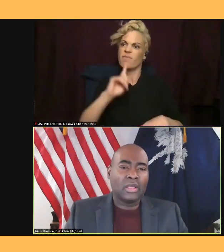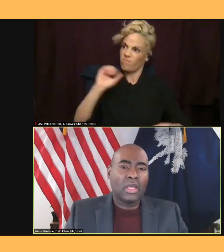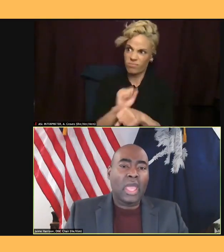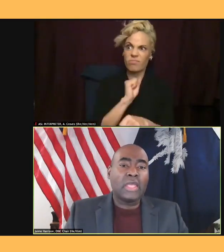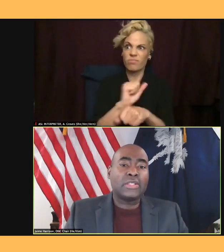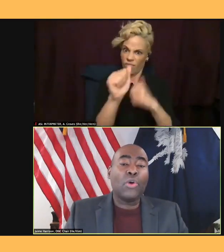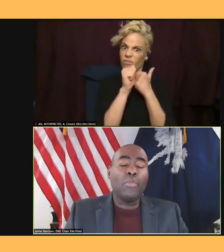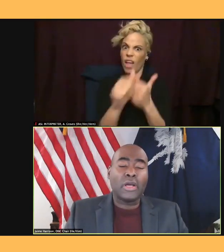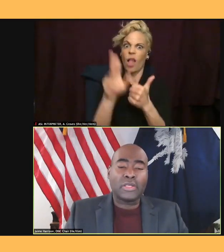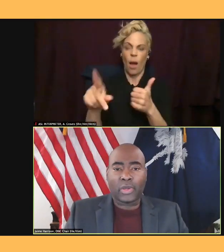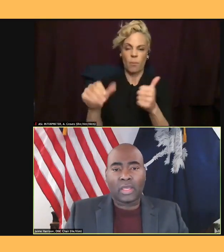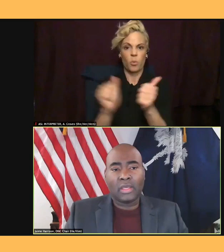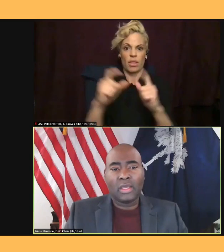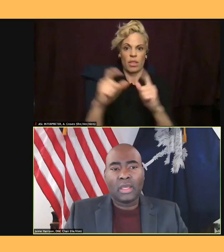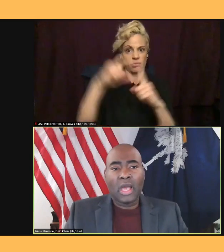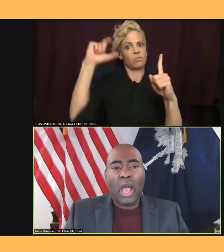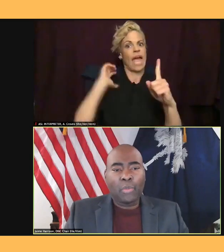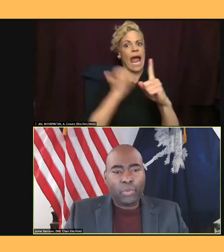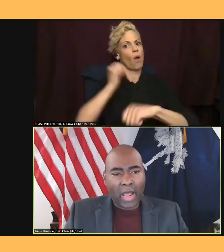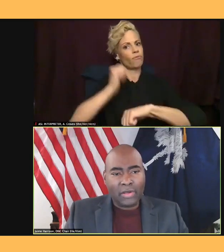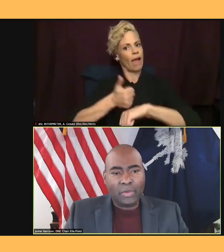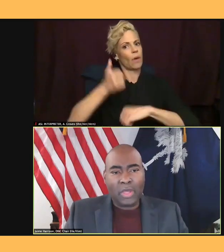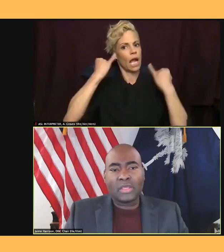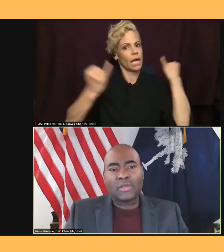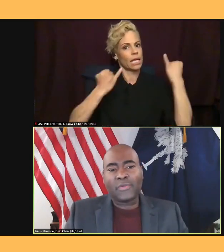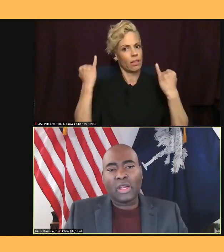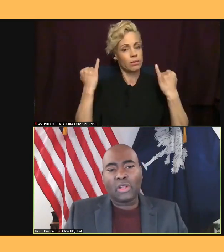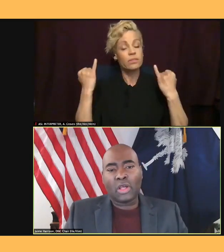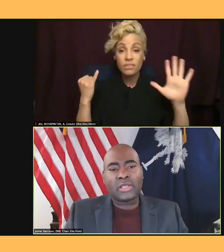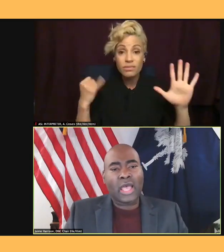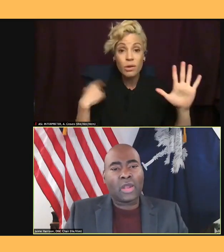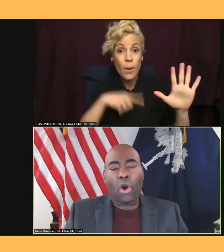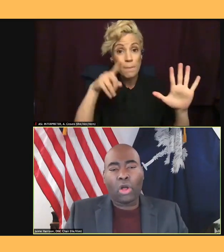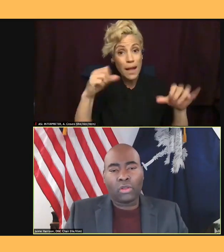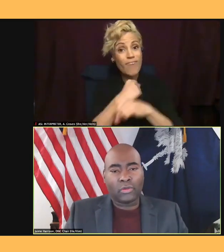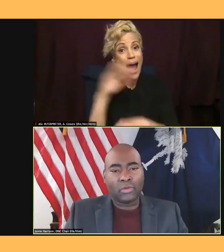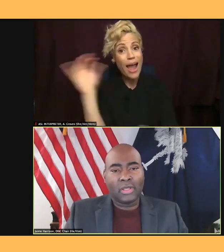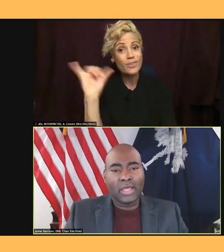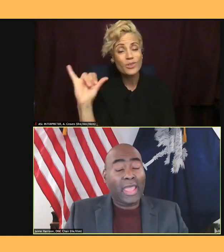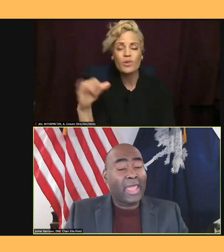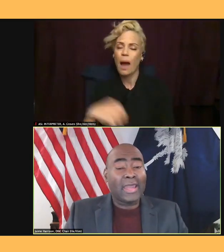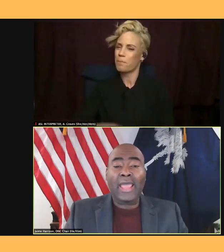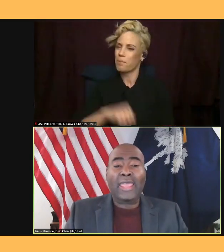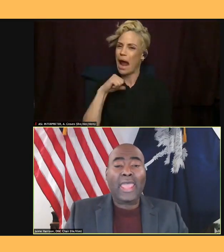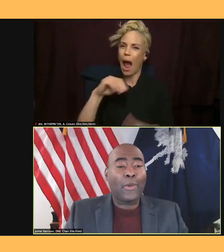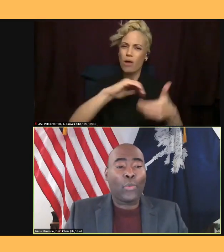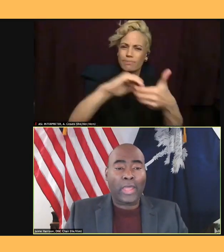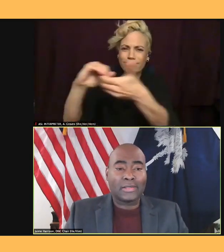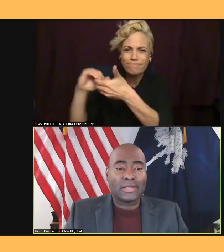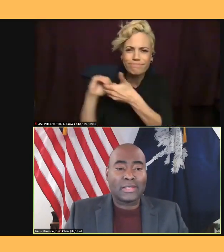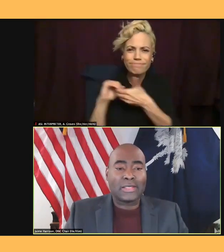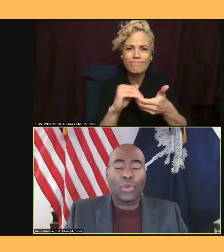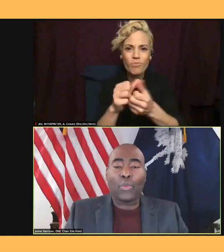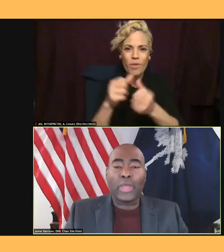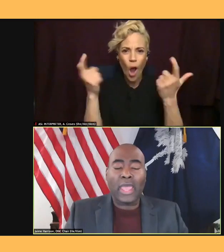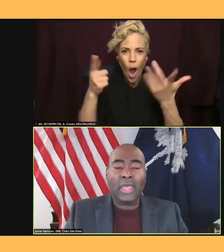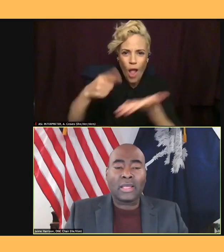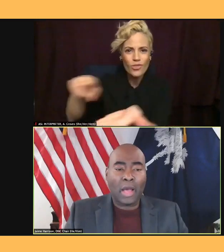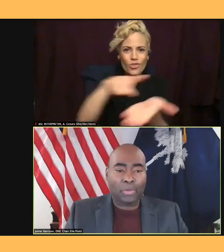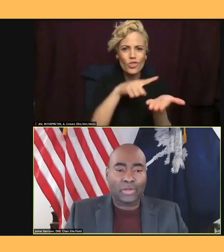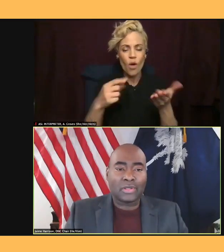must we. I'm proud to be in this fight alongside all of you, and I can't wait to see what we can accomplish